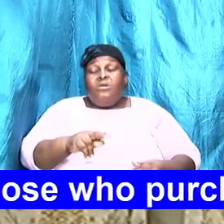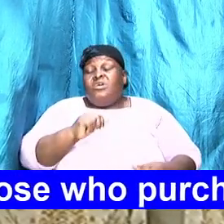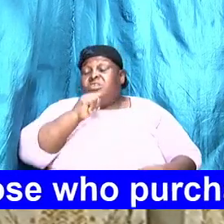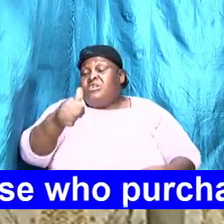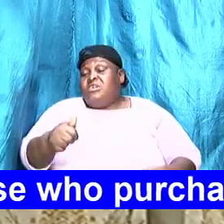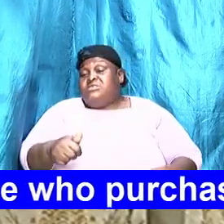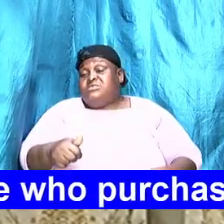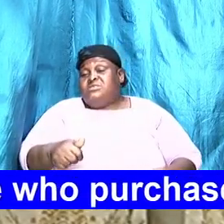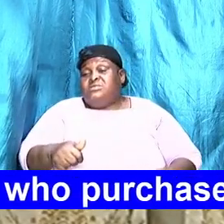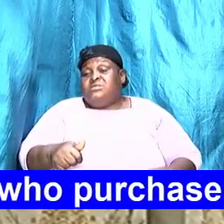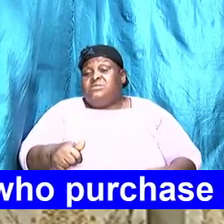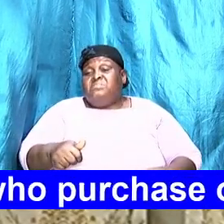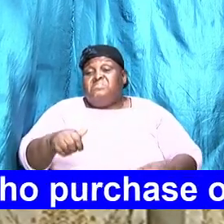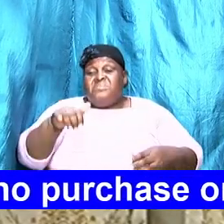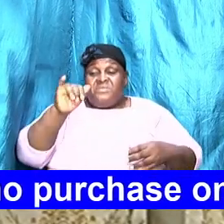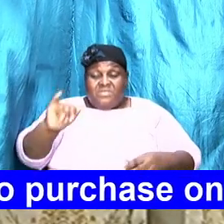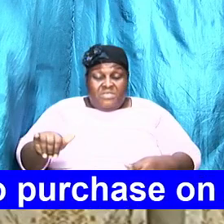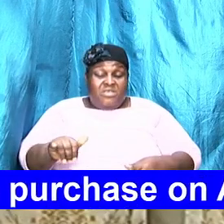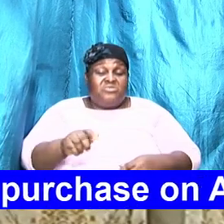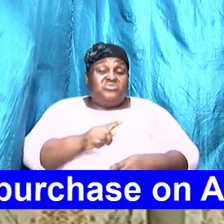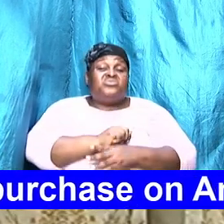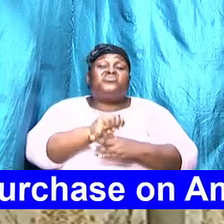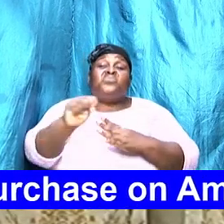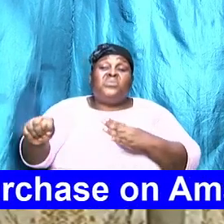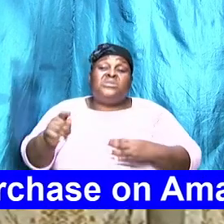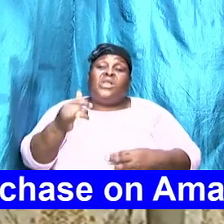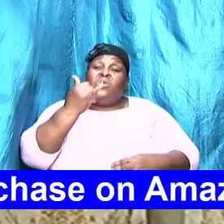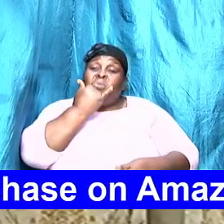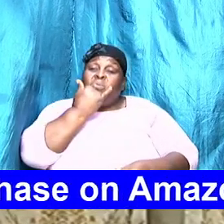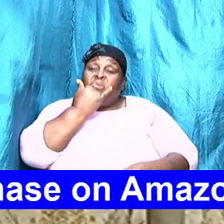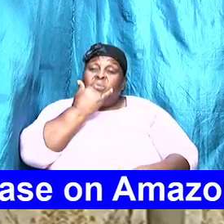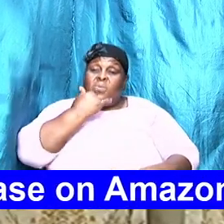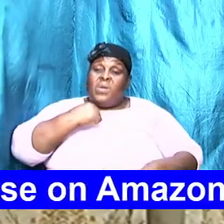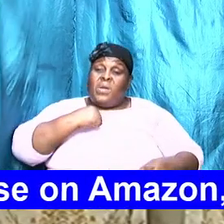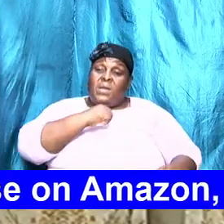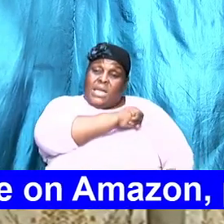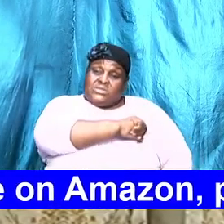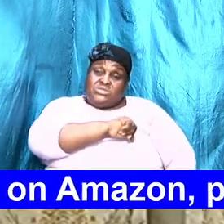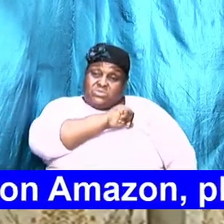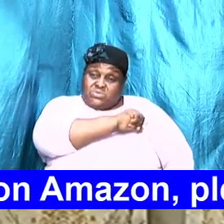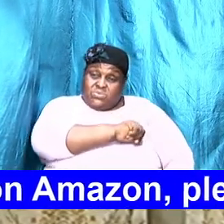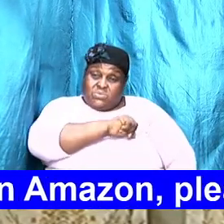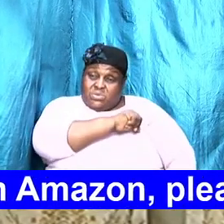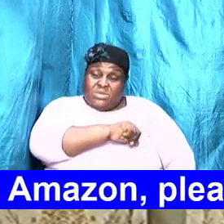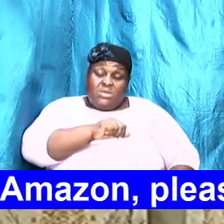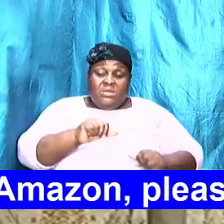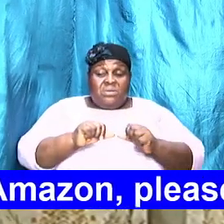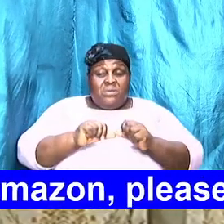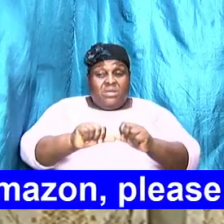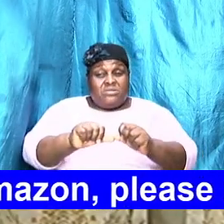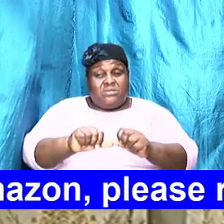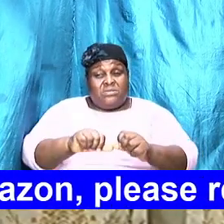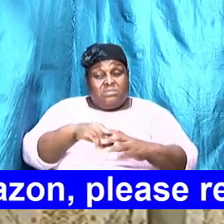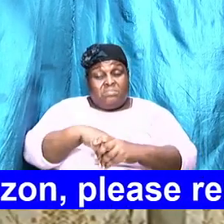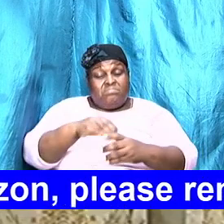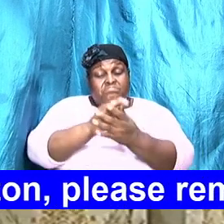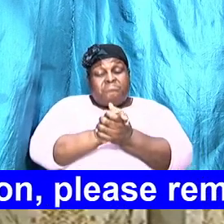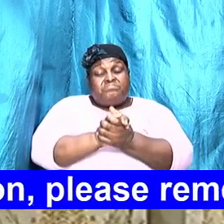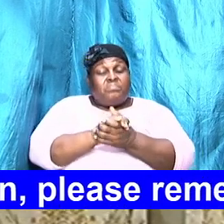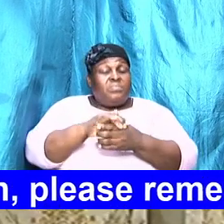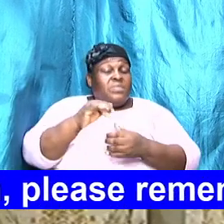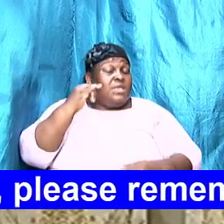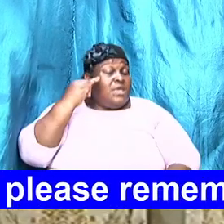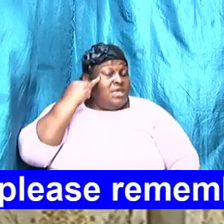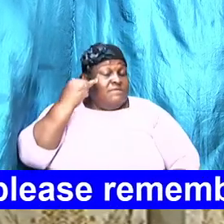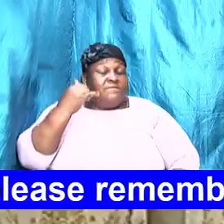wrong attitude to continue in, brother, sister, if the thing is